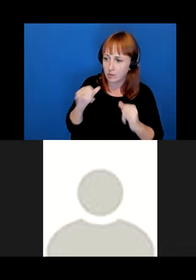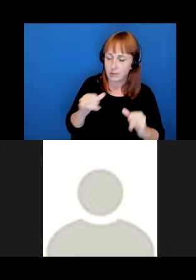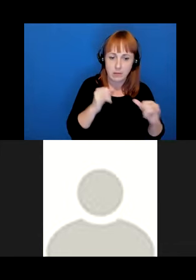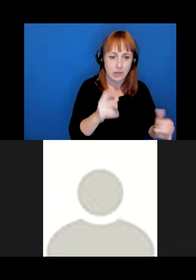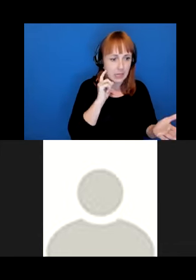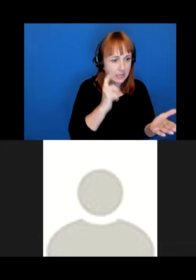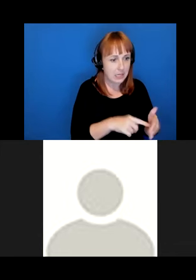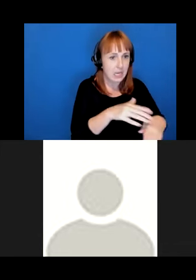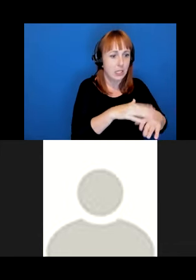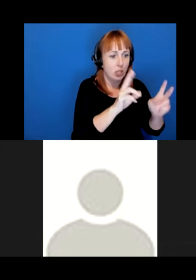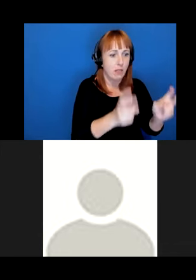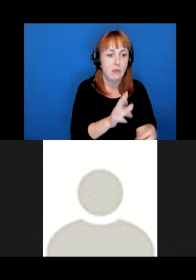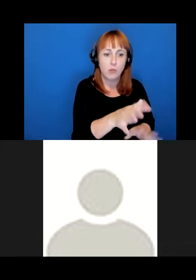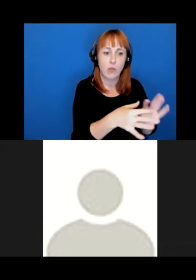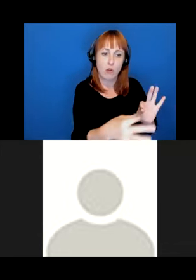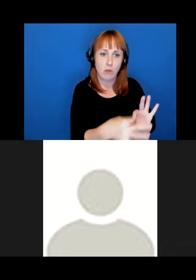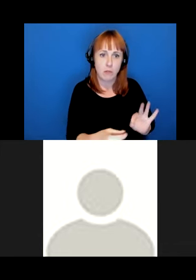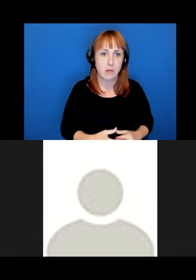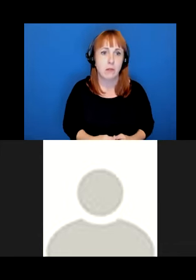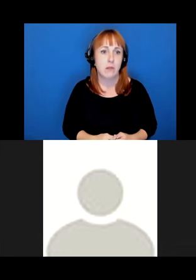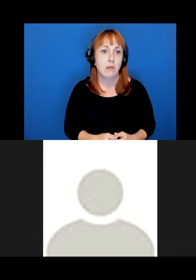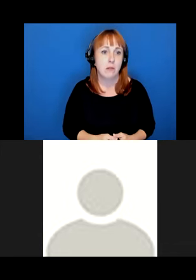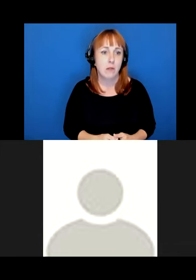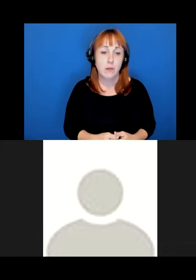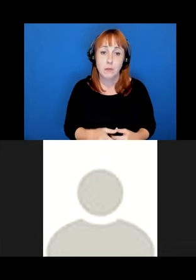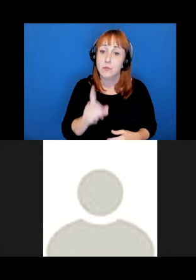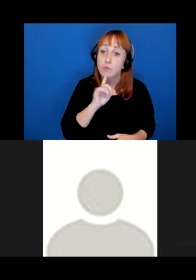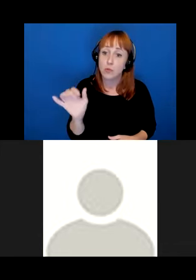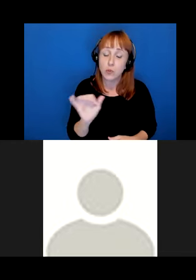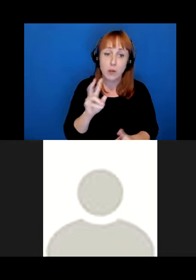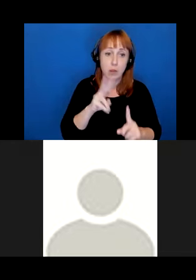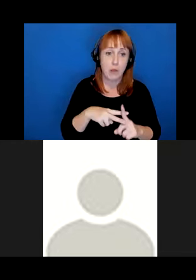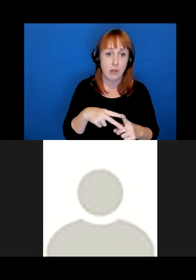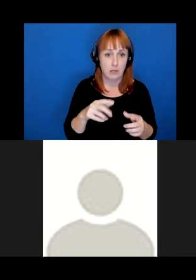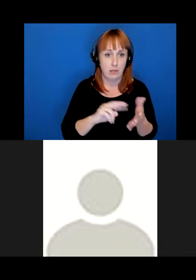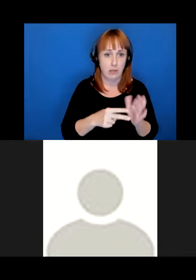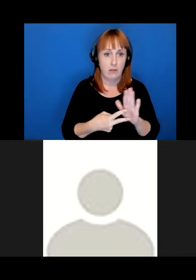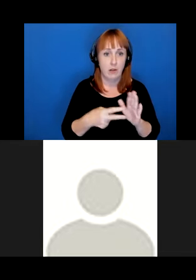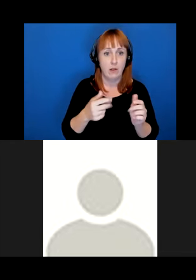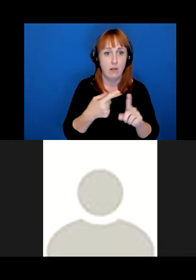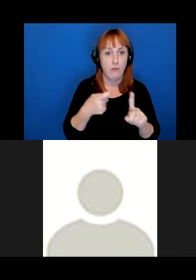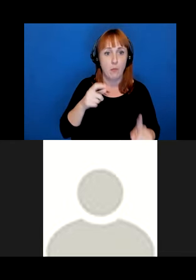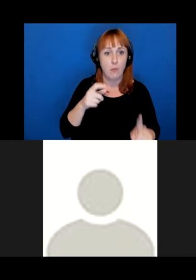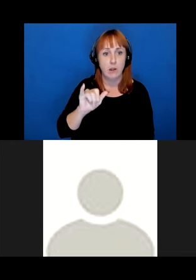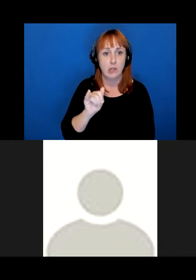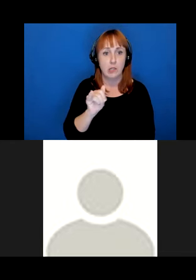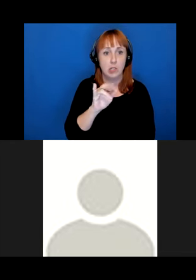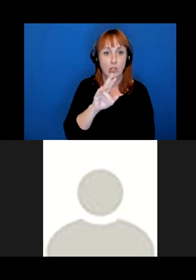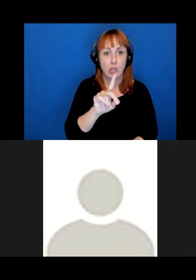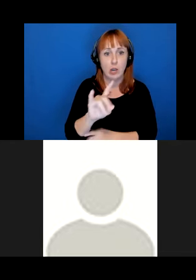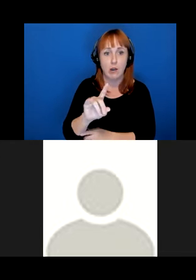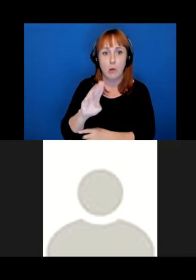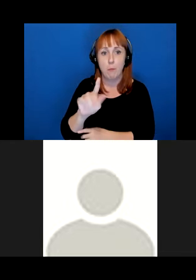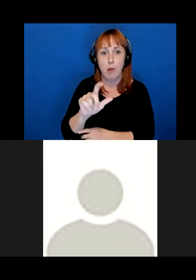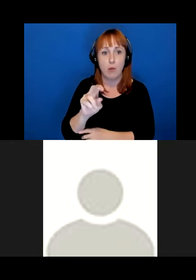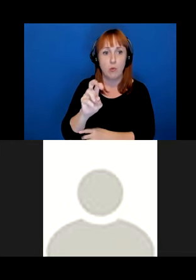in her remarks. This is also true in this following definition of language from Jared Baldwin, the older son in the Baldwin